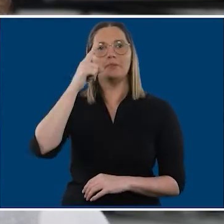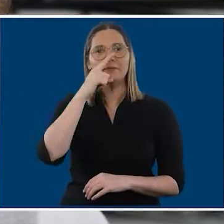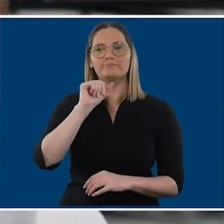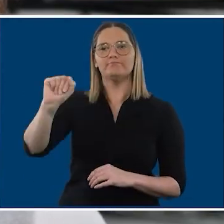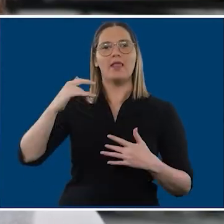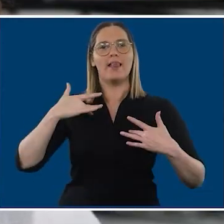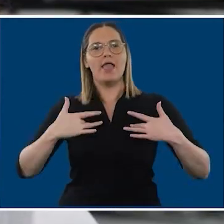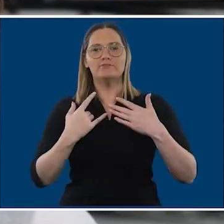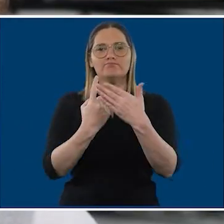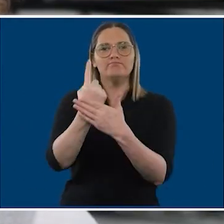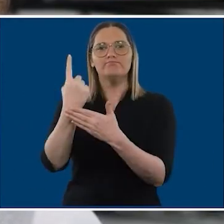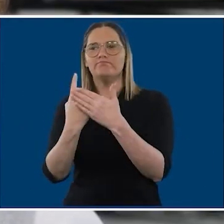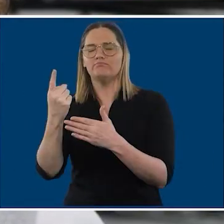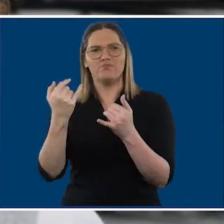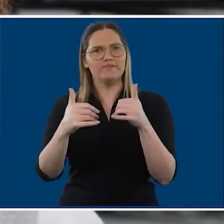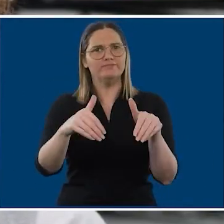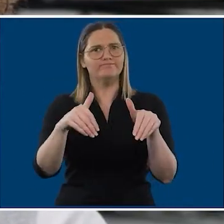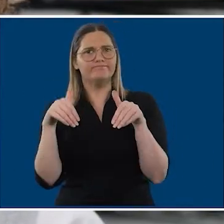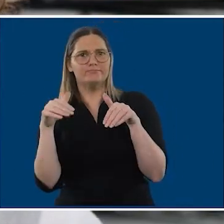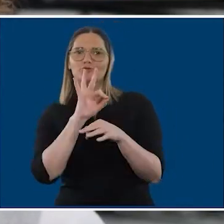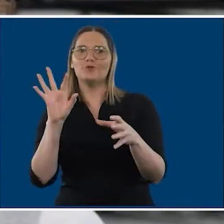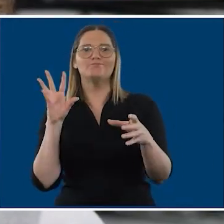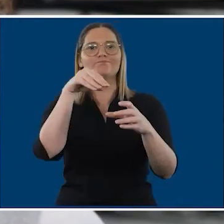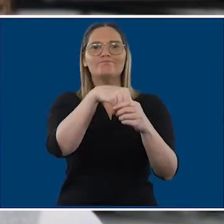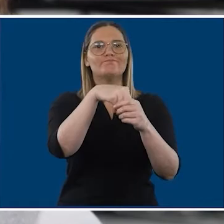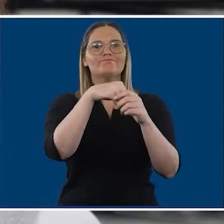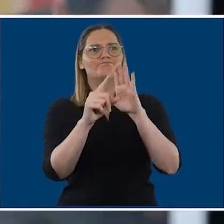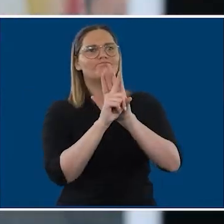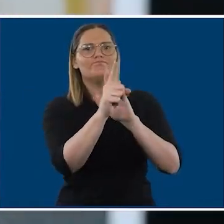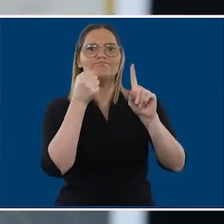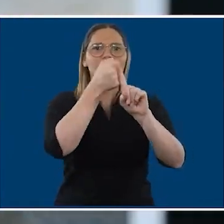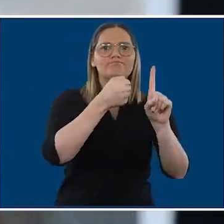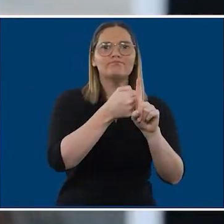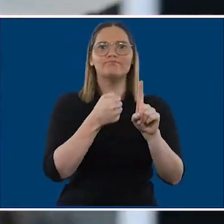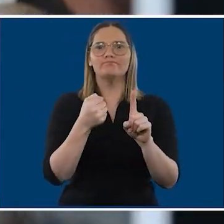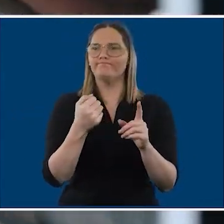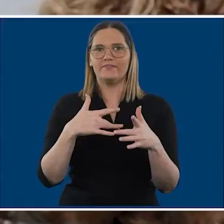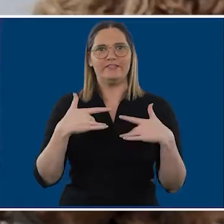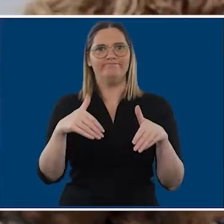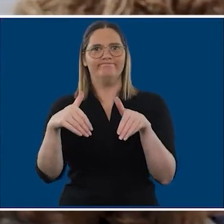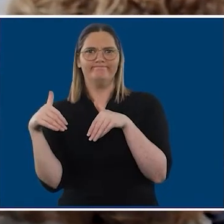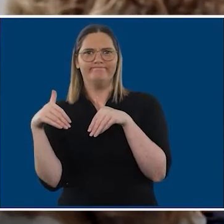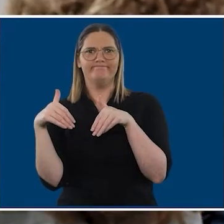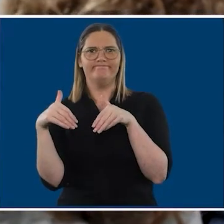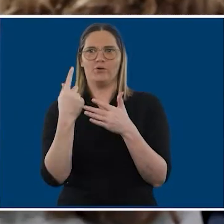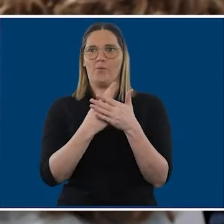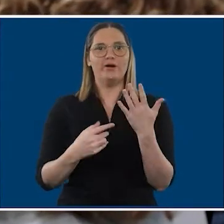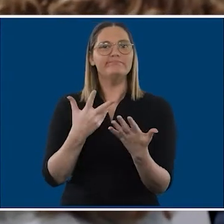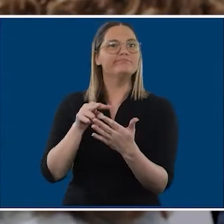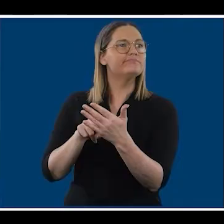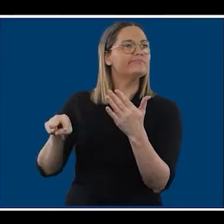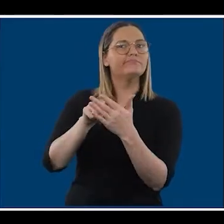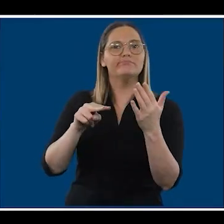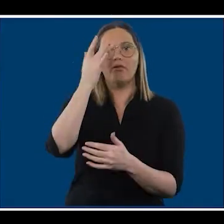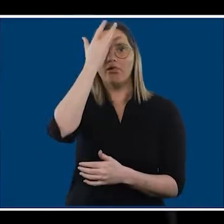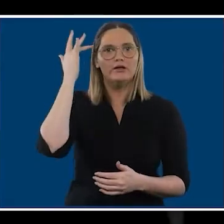because of what they're living with they withdraw from society. So these are not people that we take much notice of